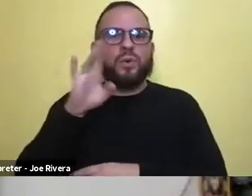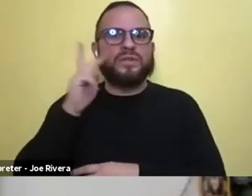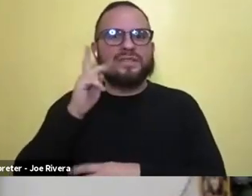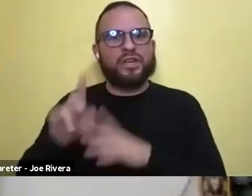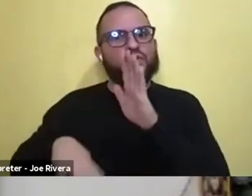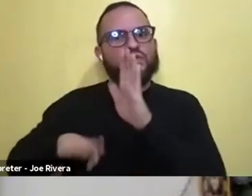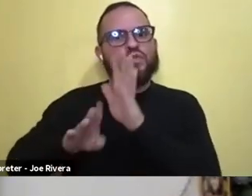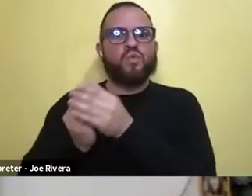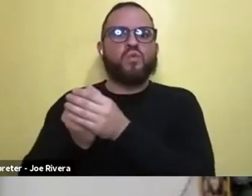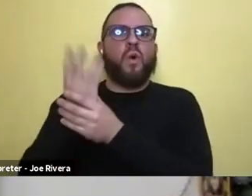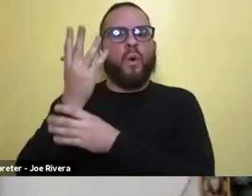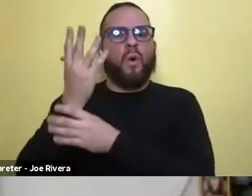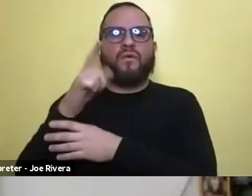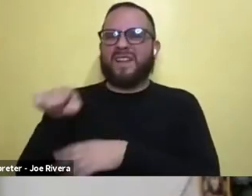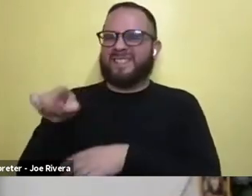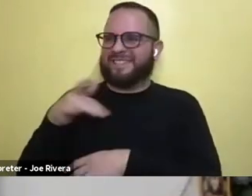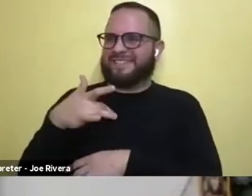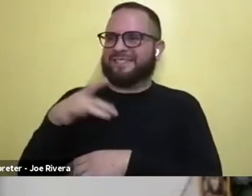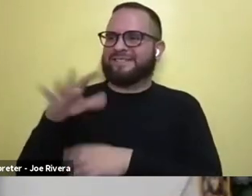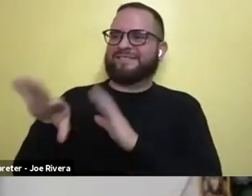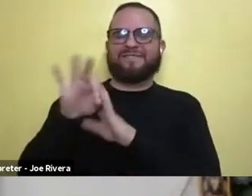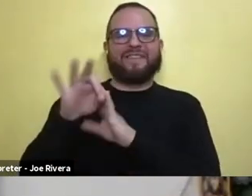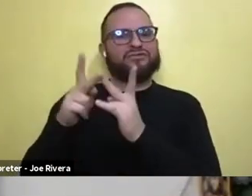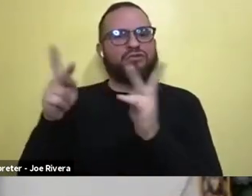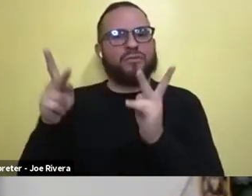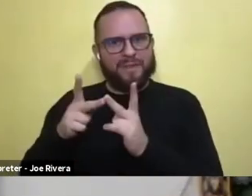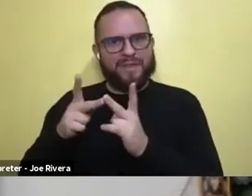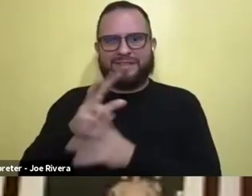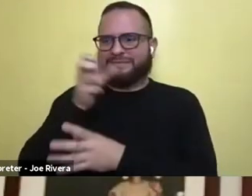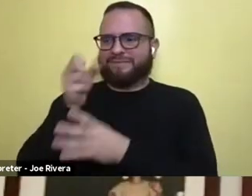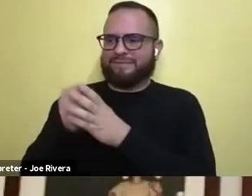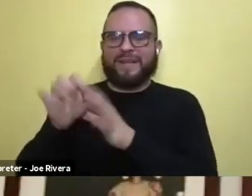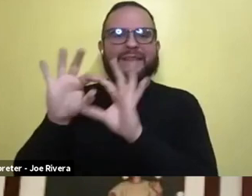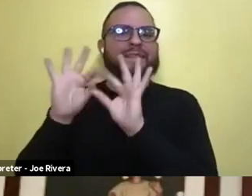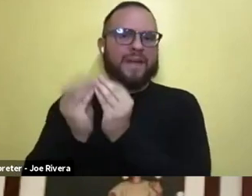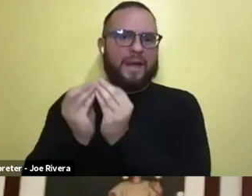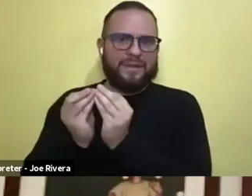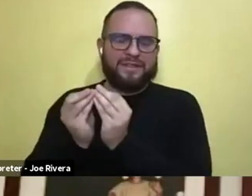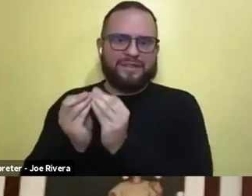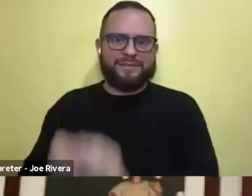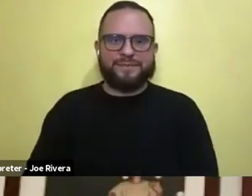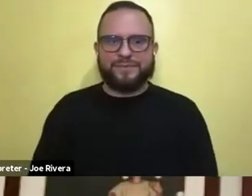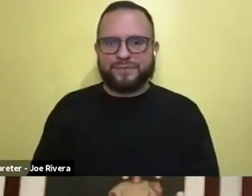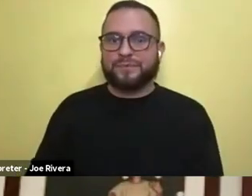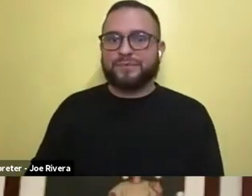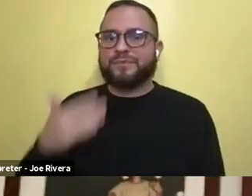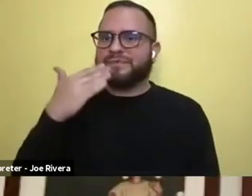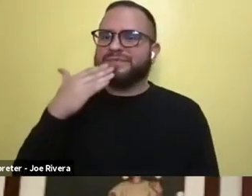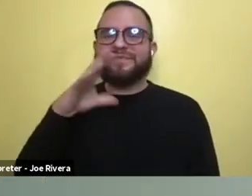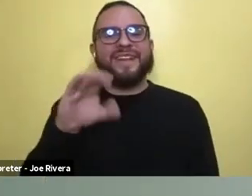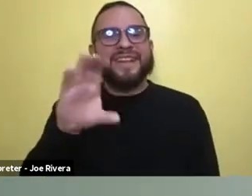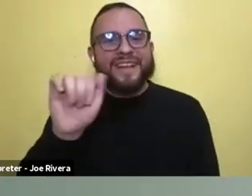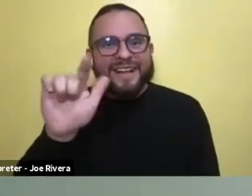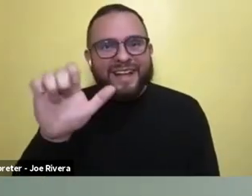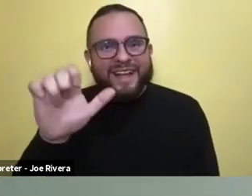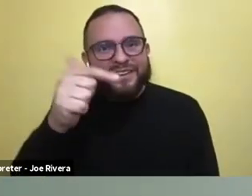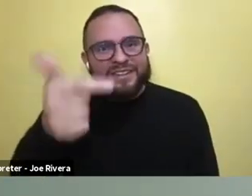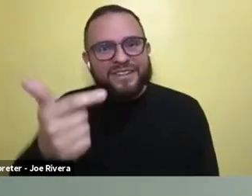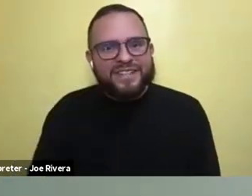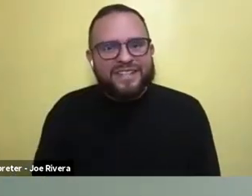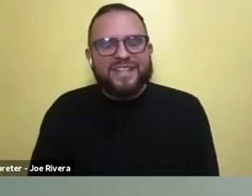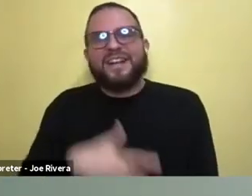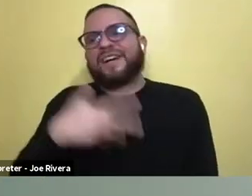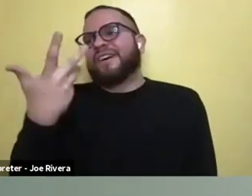her place in the Leopold family. I can't say that. So, yeah. Thank you. And Cal, what about you? So I really